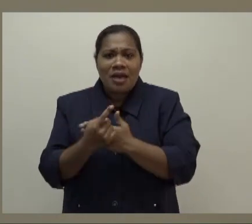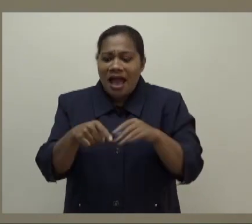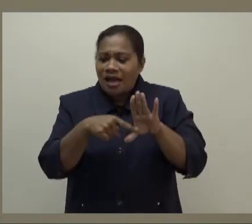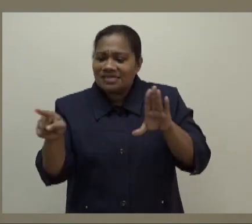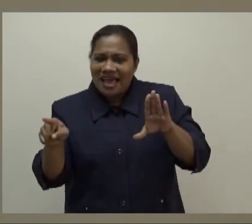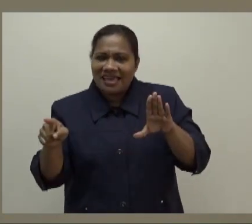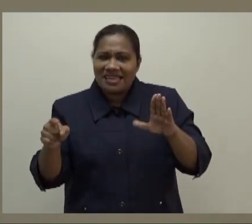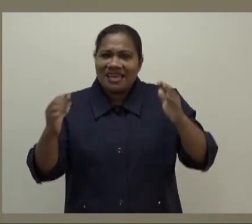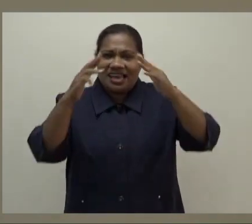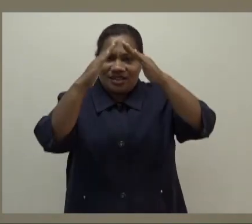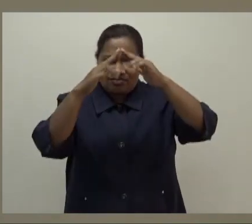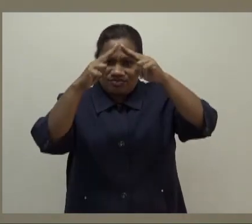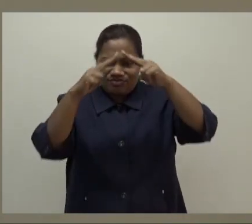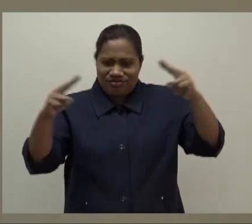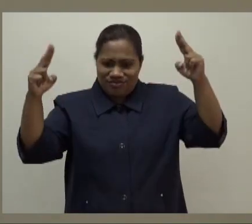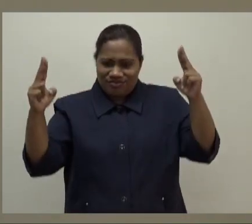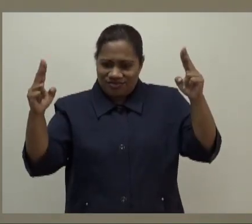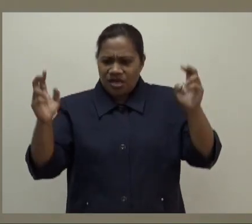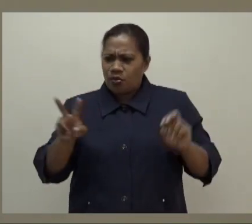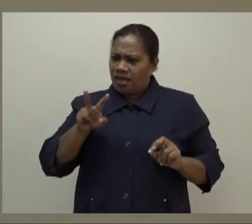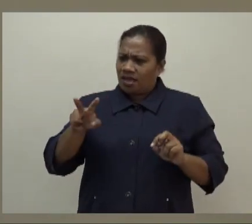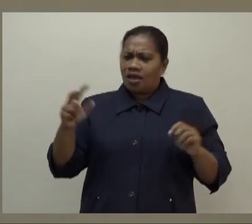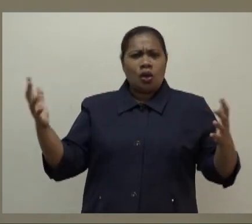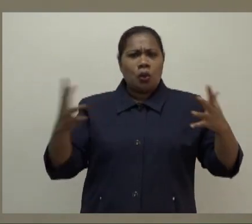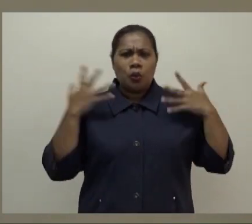look at it from that angle.